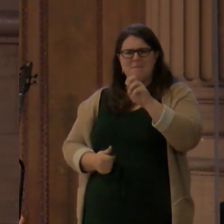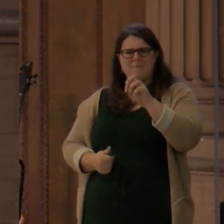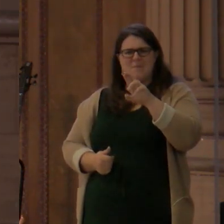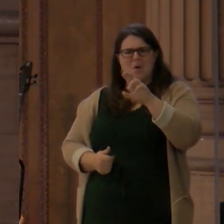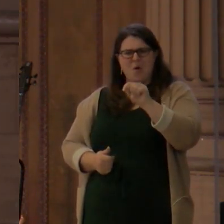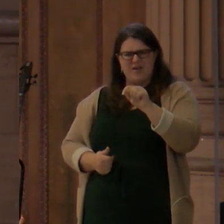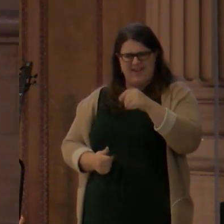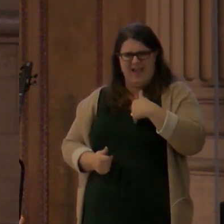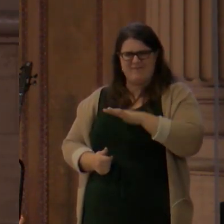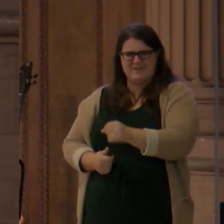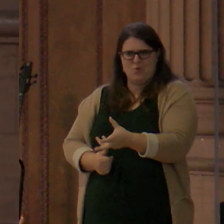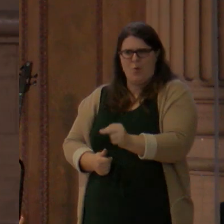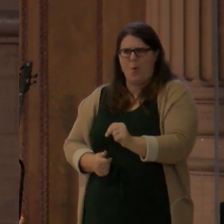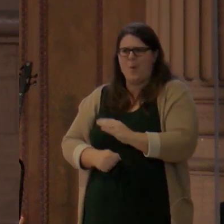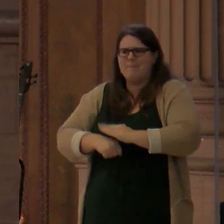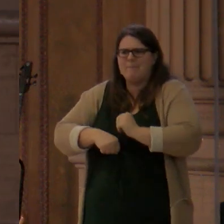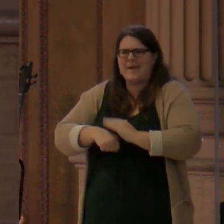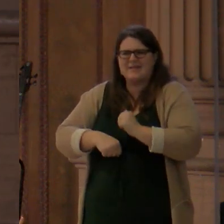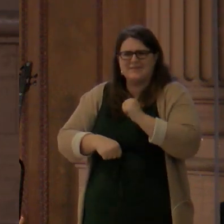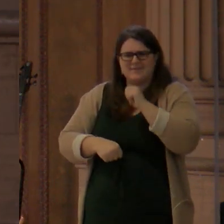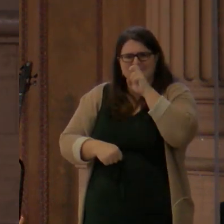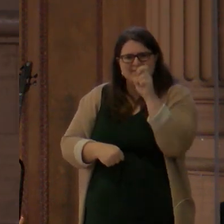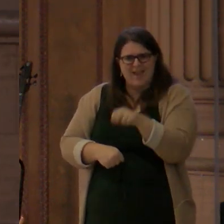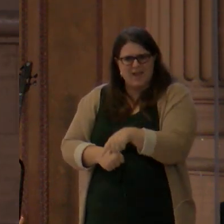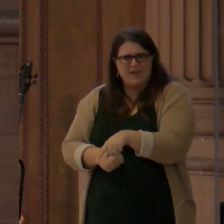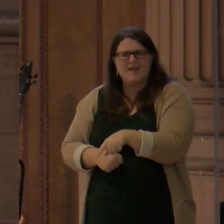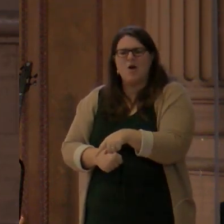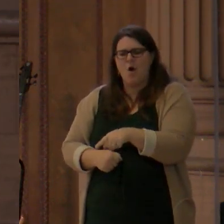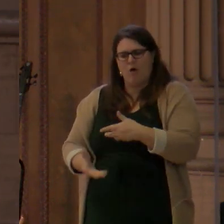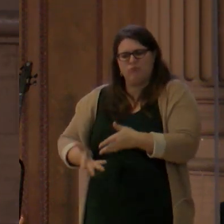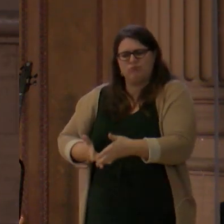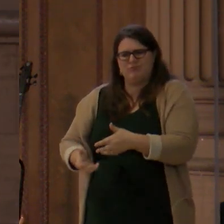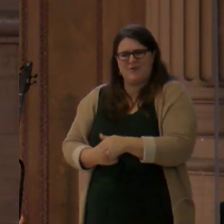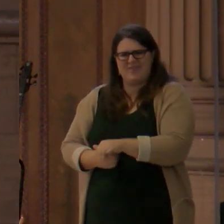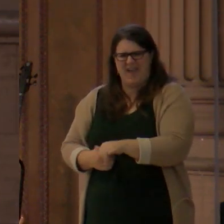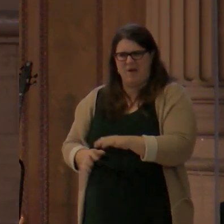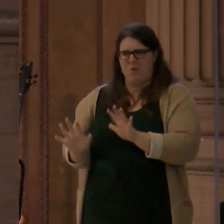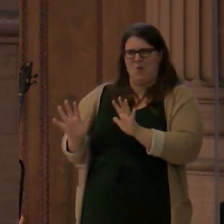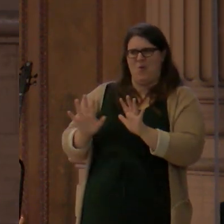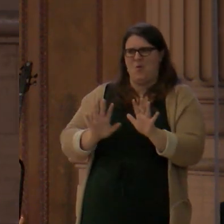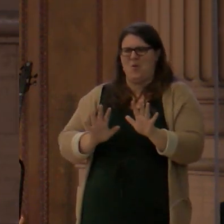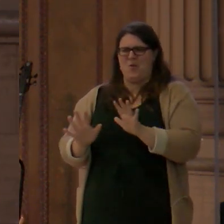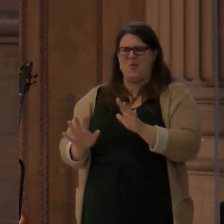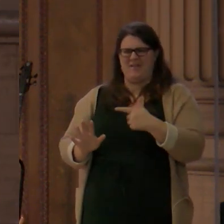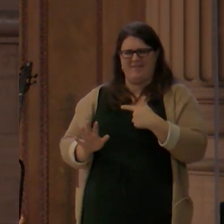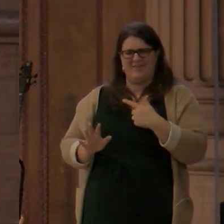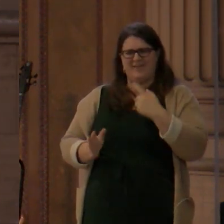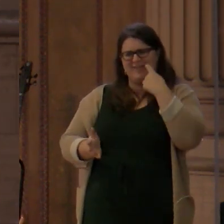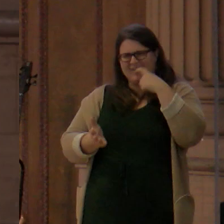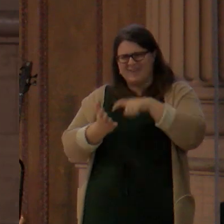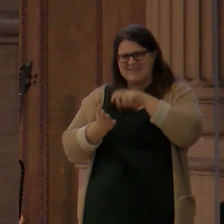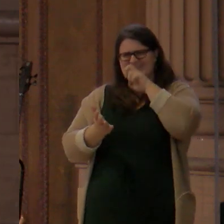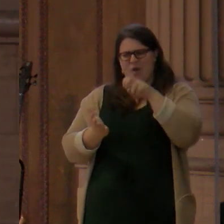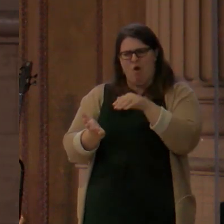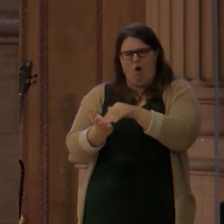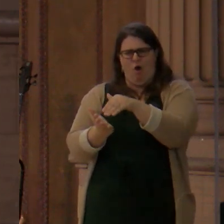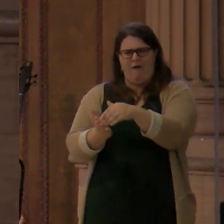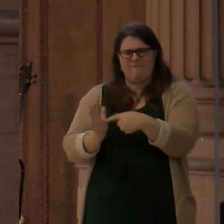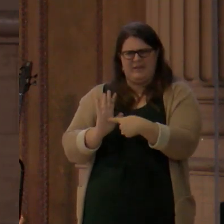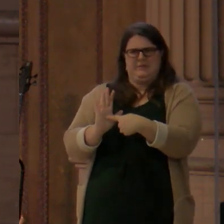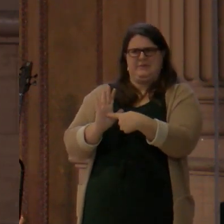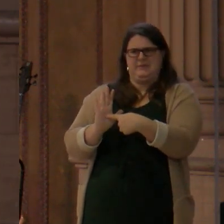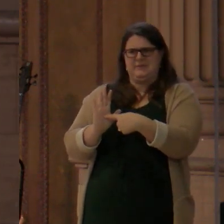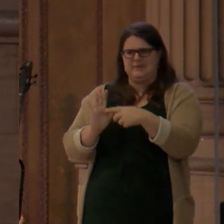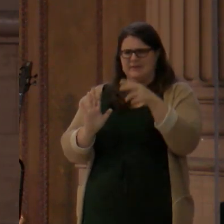and talk to one another in. And there's just so many other examples. I mean even less popular stories all tell this